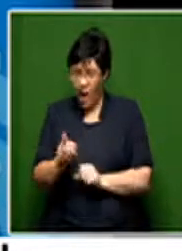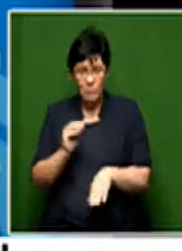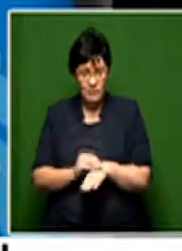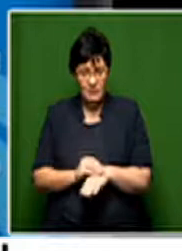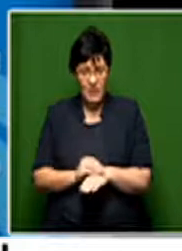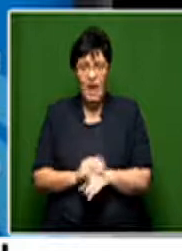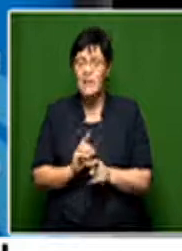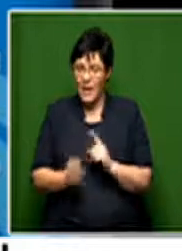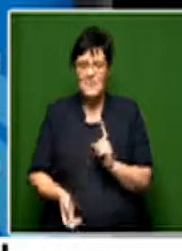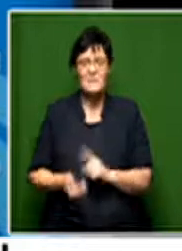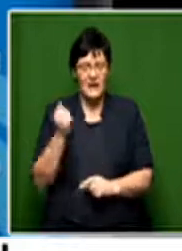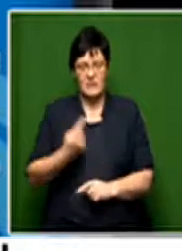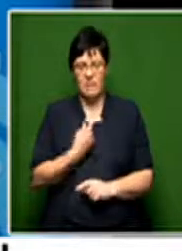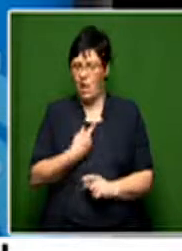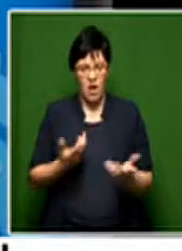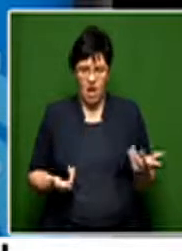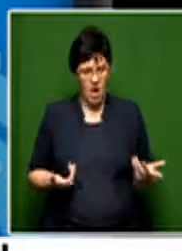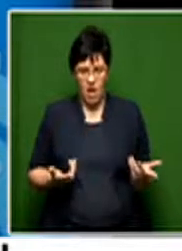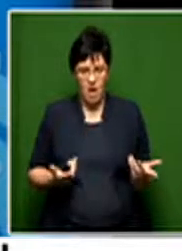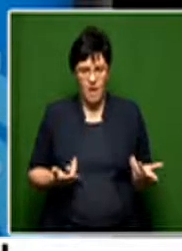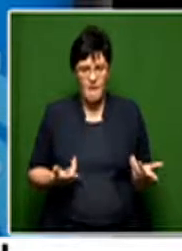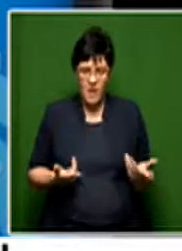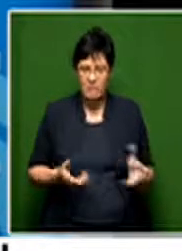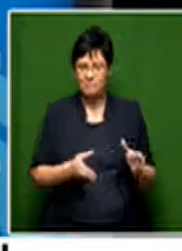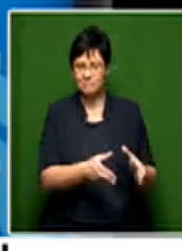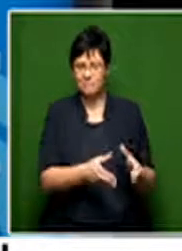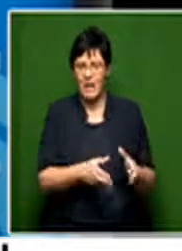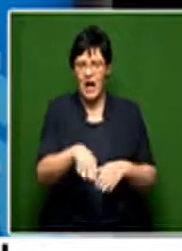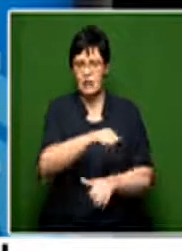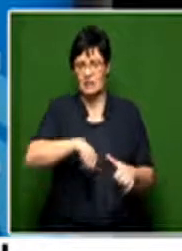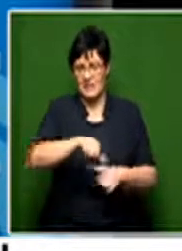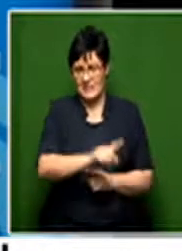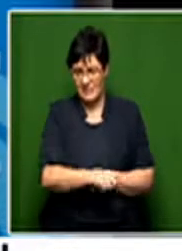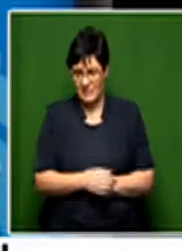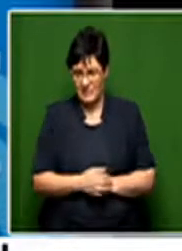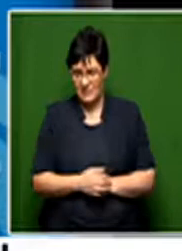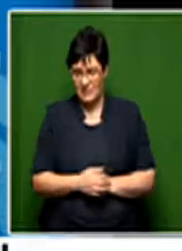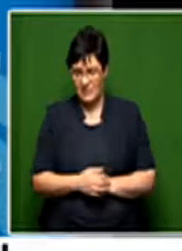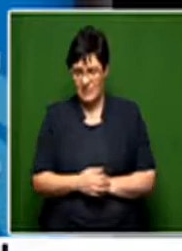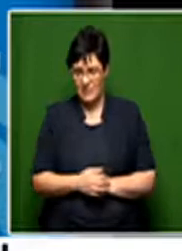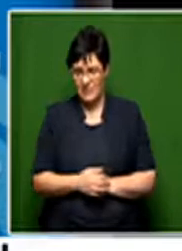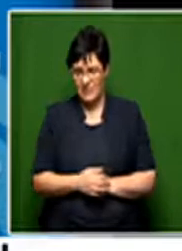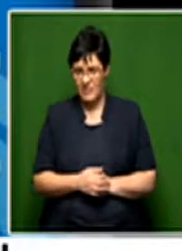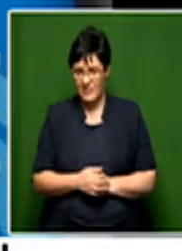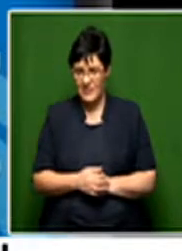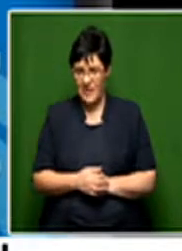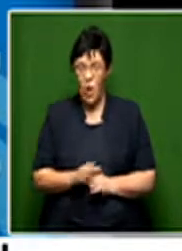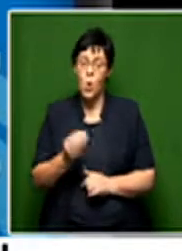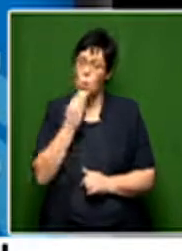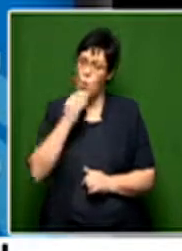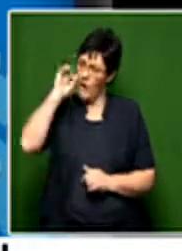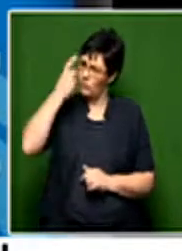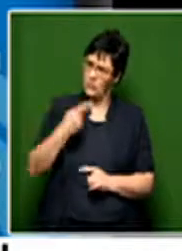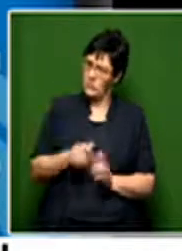may be finding themselves completely in the margins of the society. And it is of, in the interest of no one,